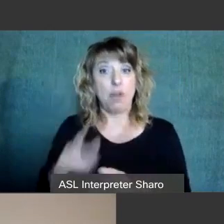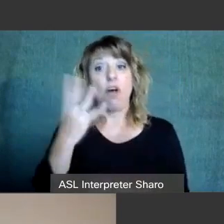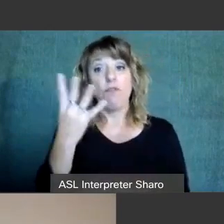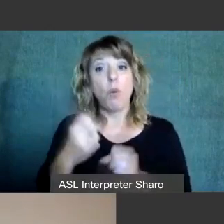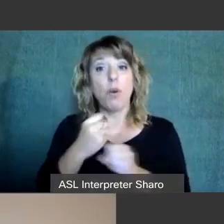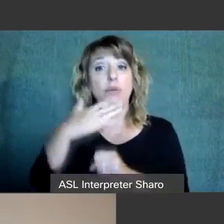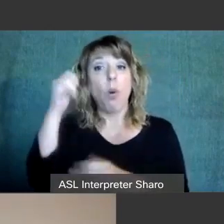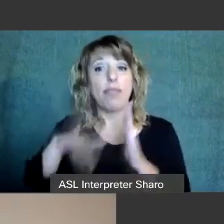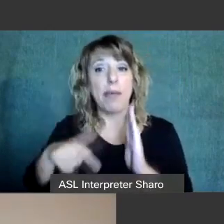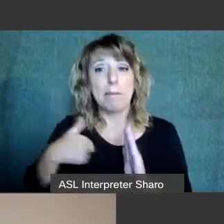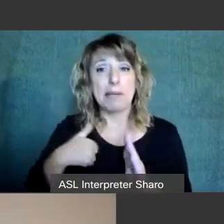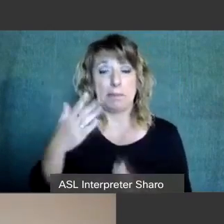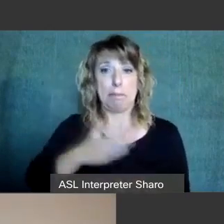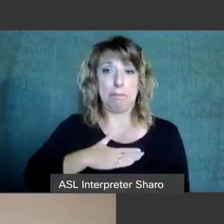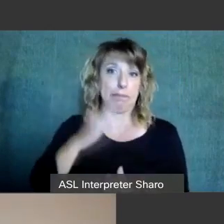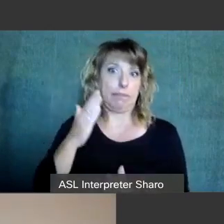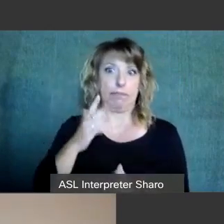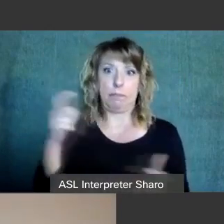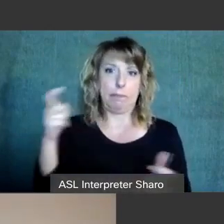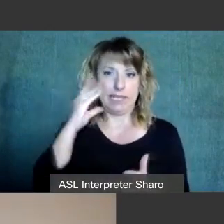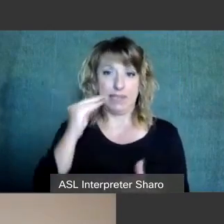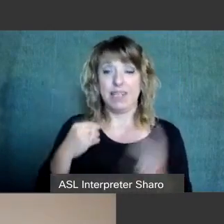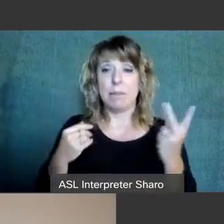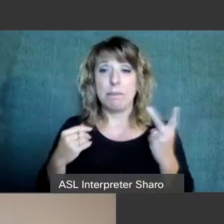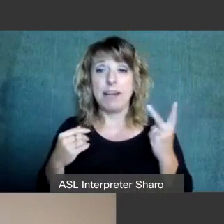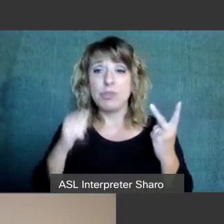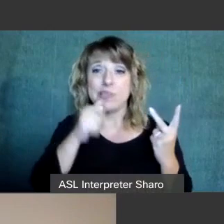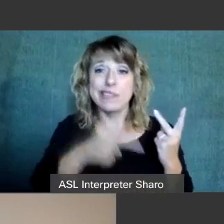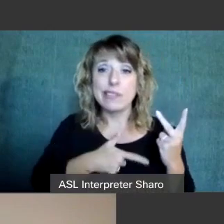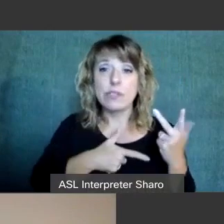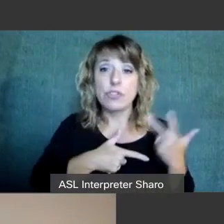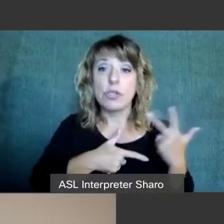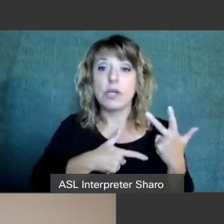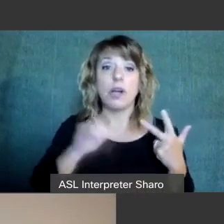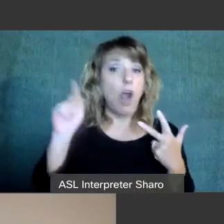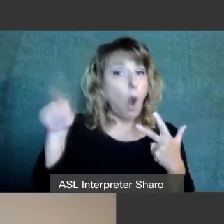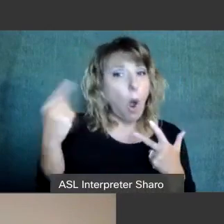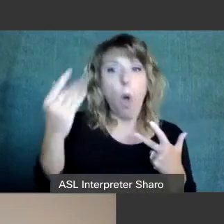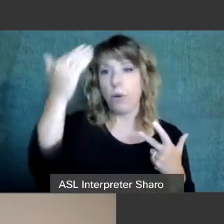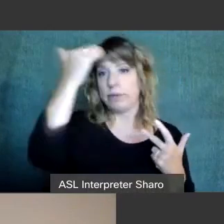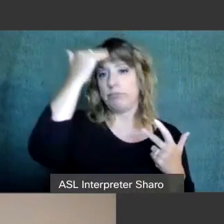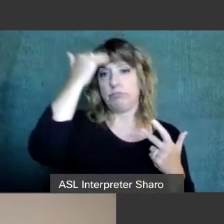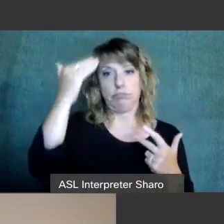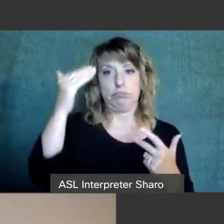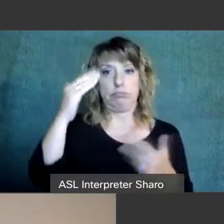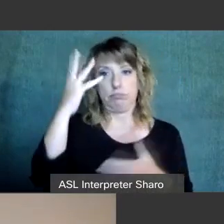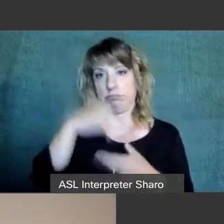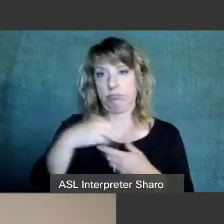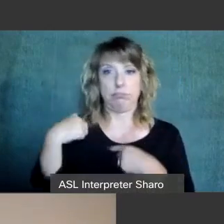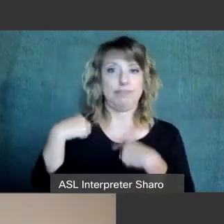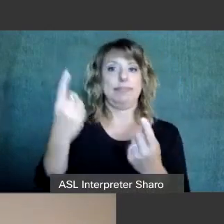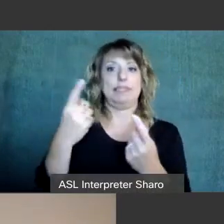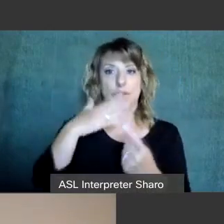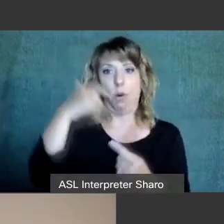me so my two sisters and I have always known about autism since we were old enough to